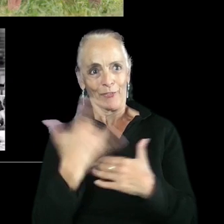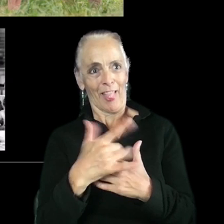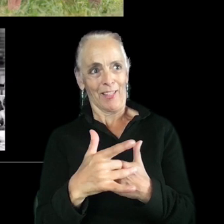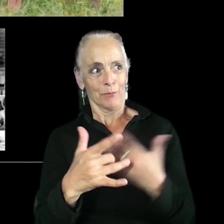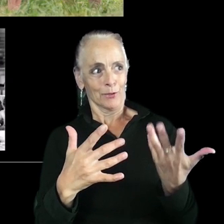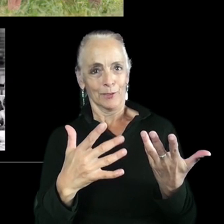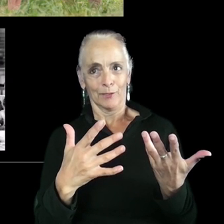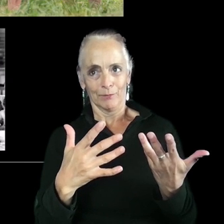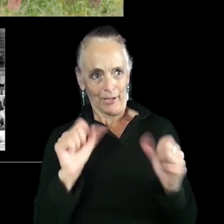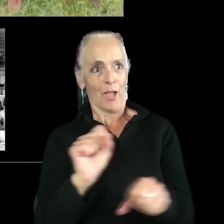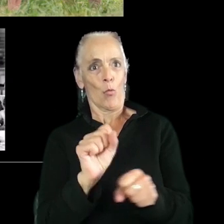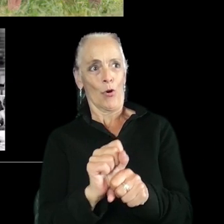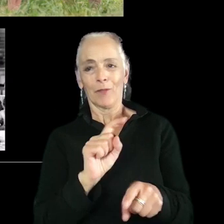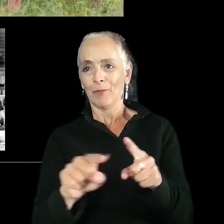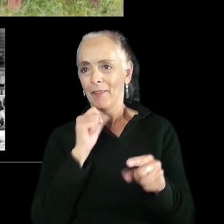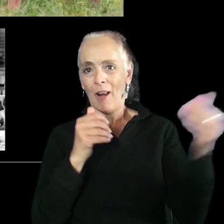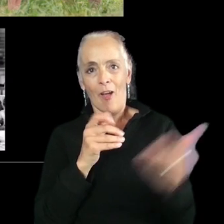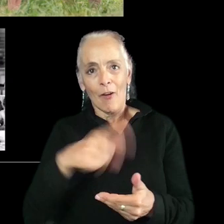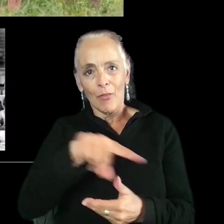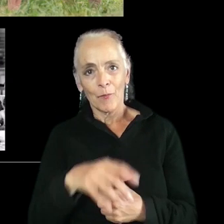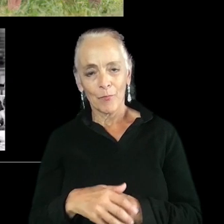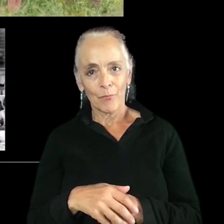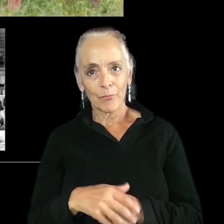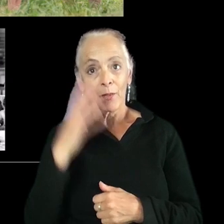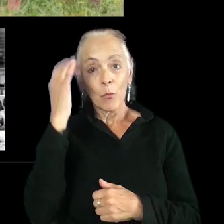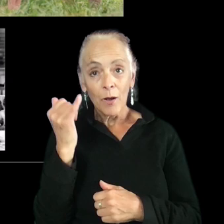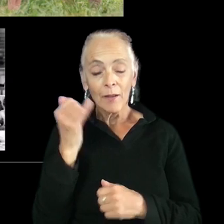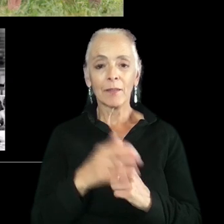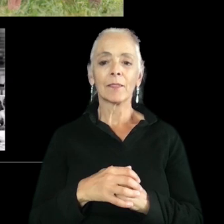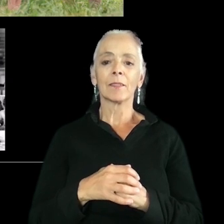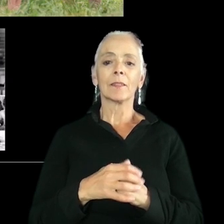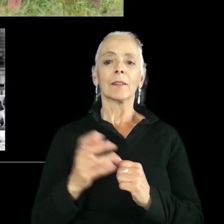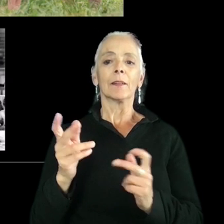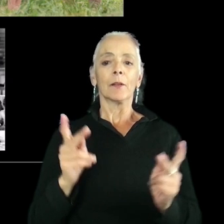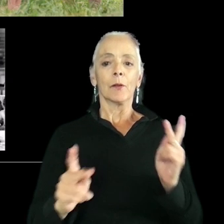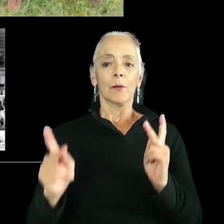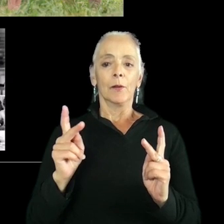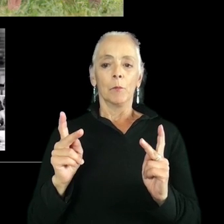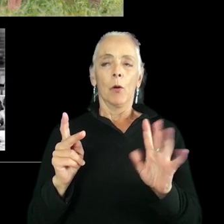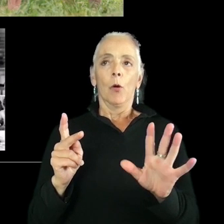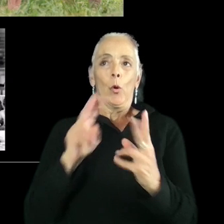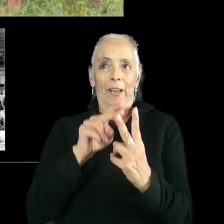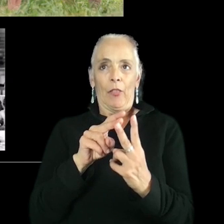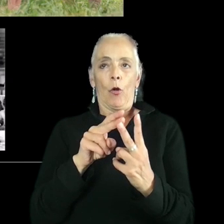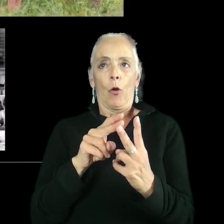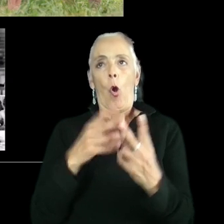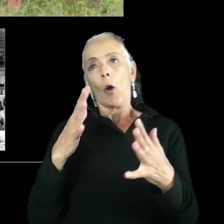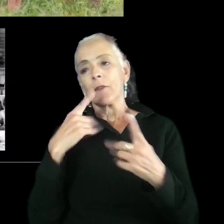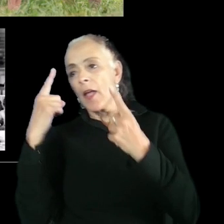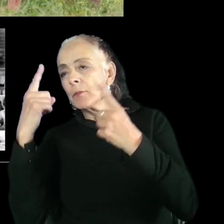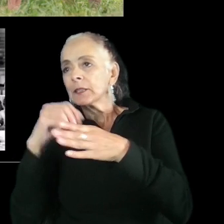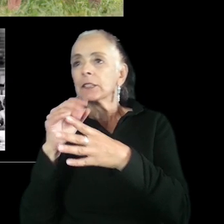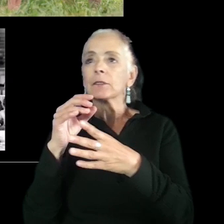work and they're not being hired because people who are either already known in Hollywood are being